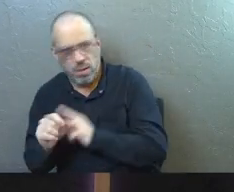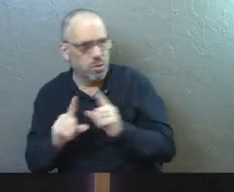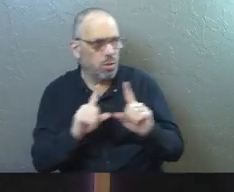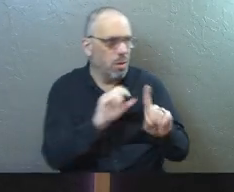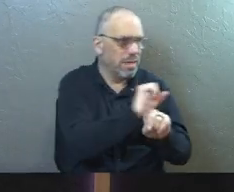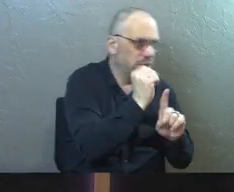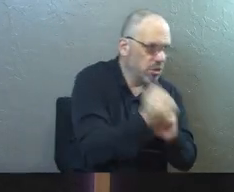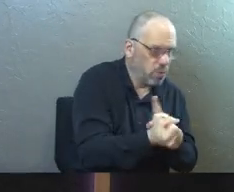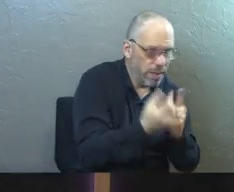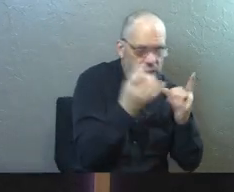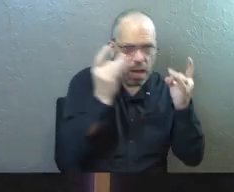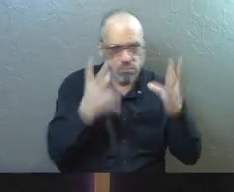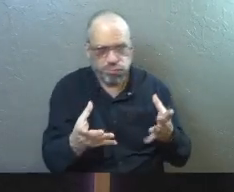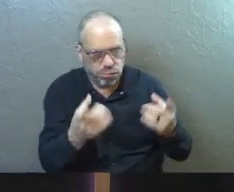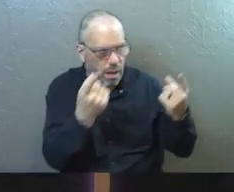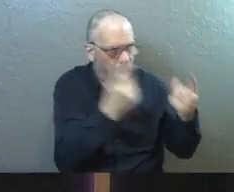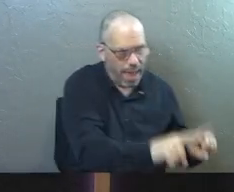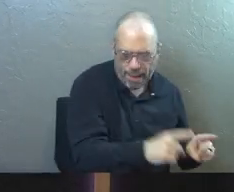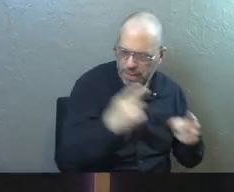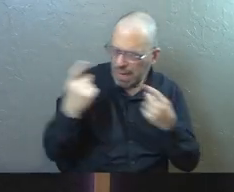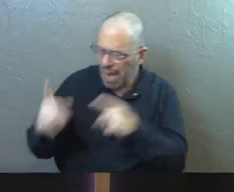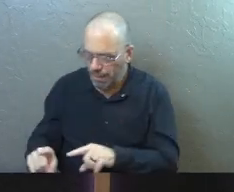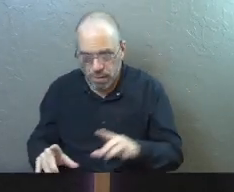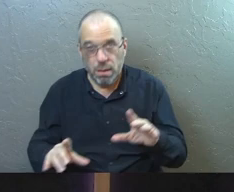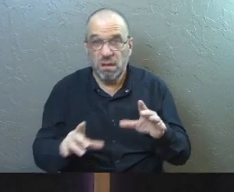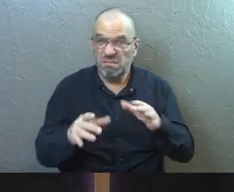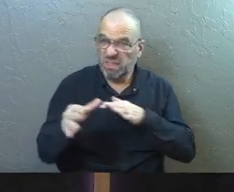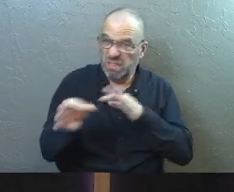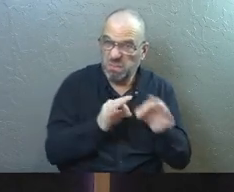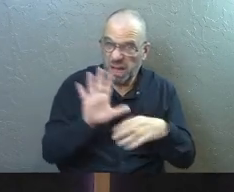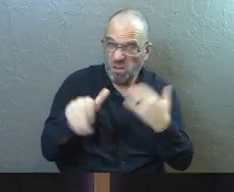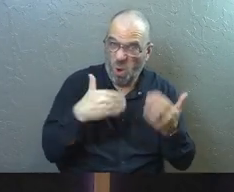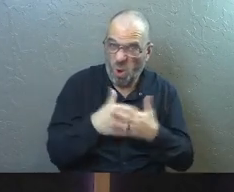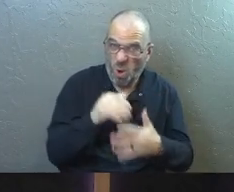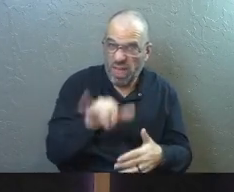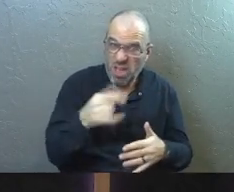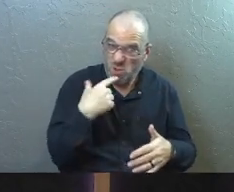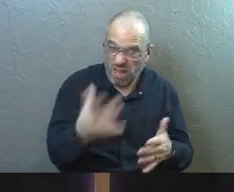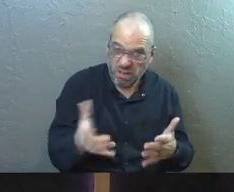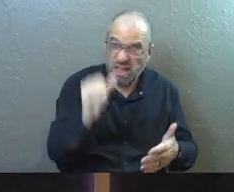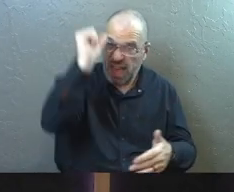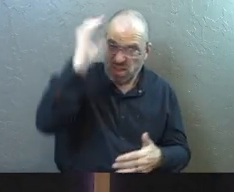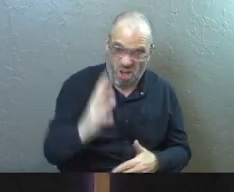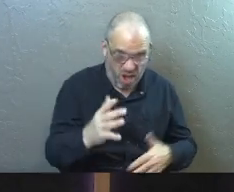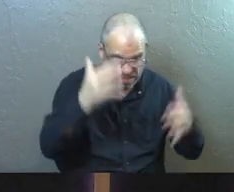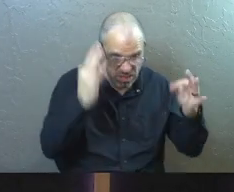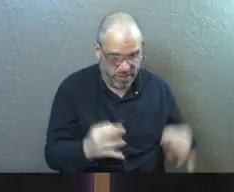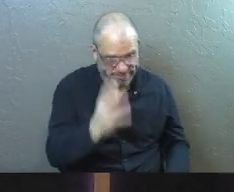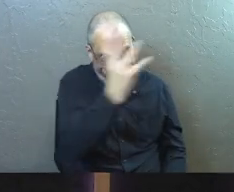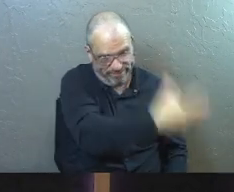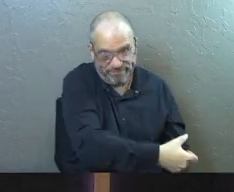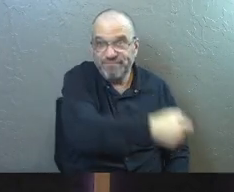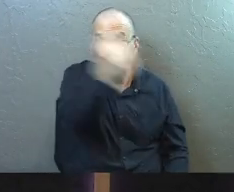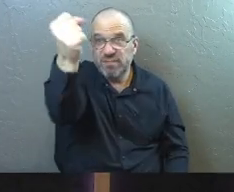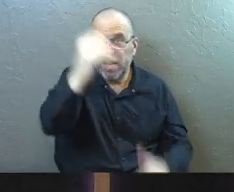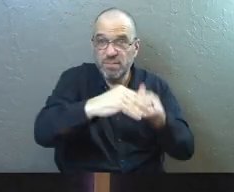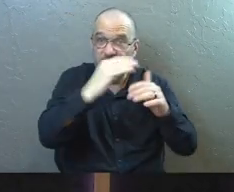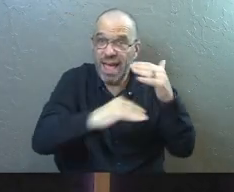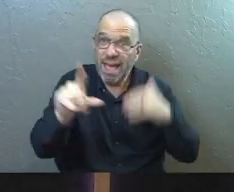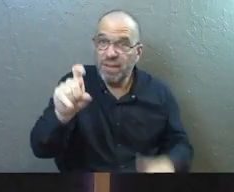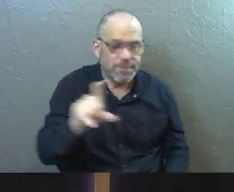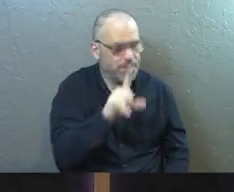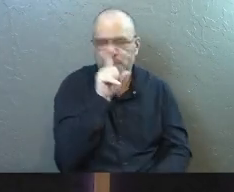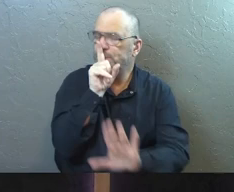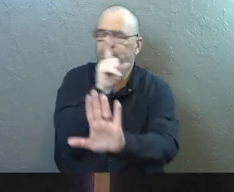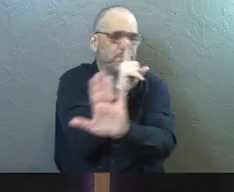here and it was terrible. And the way that this went down was terrible. Does that explain all of that? And are you saying that God determined that that way?